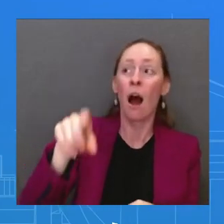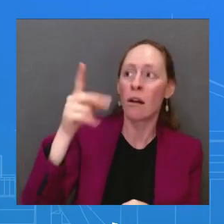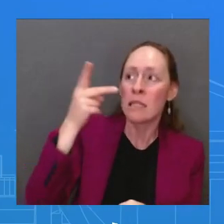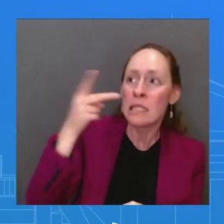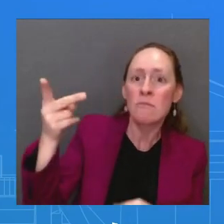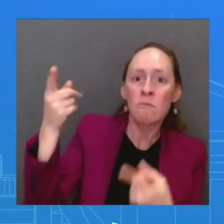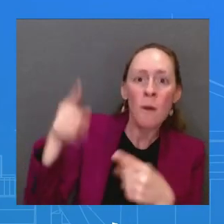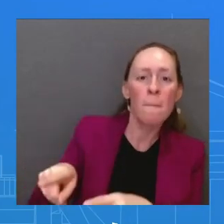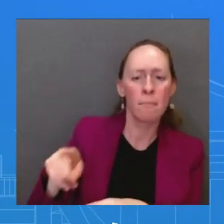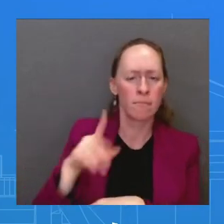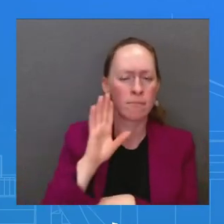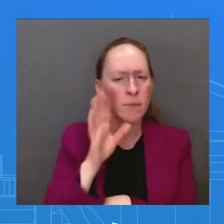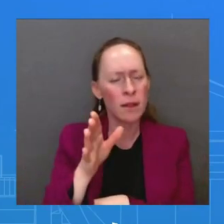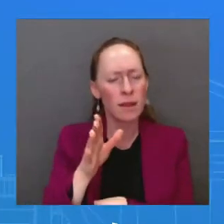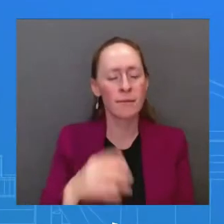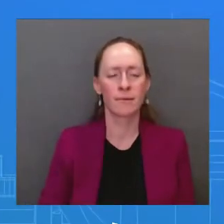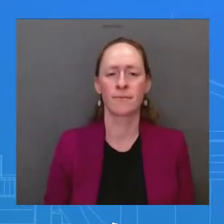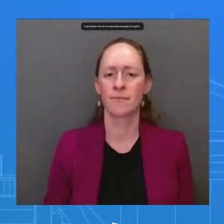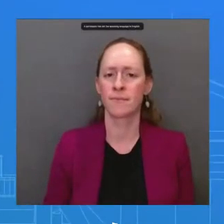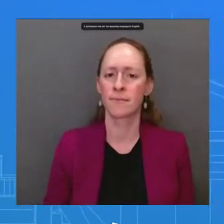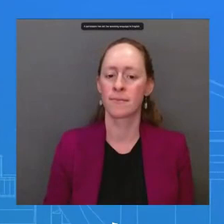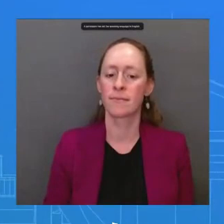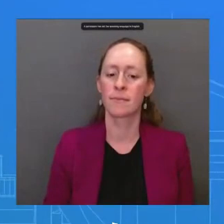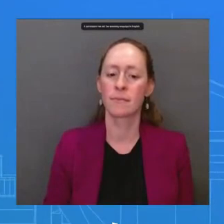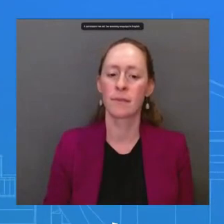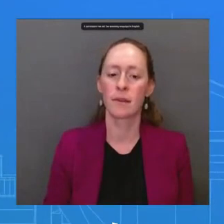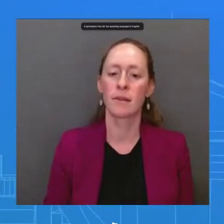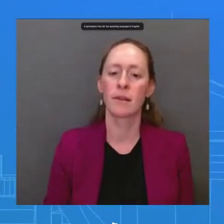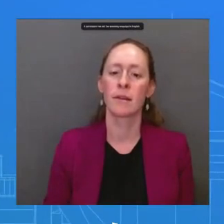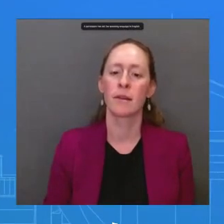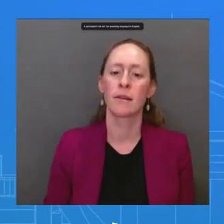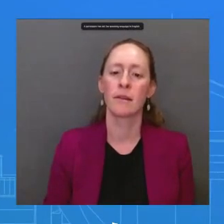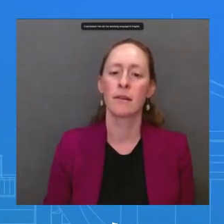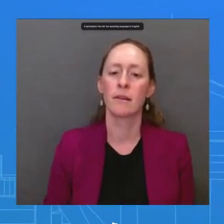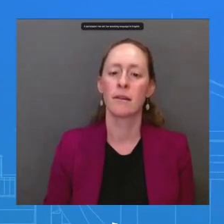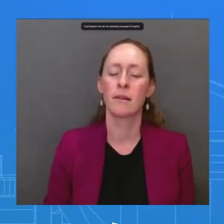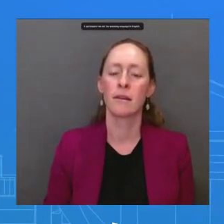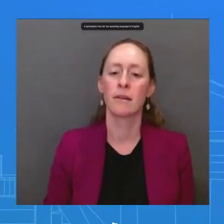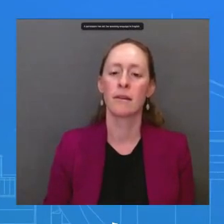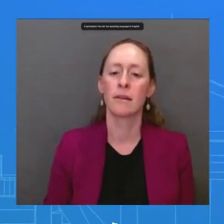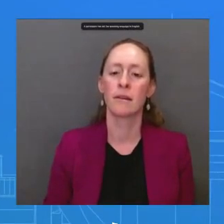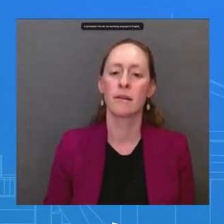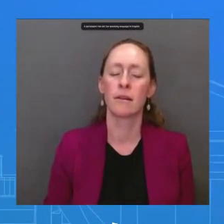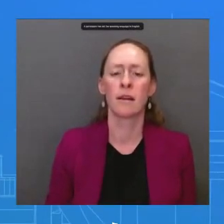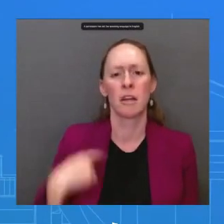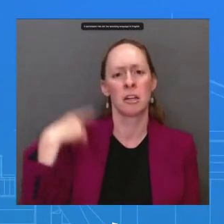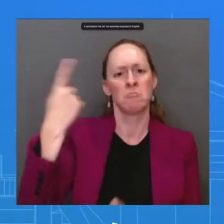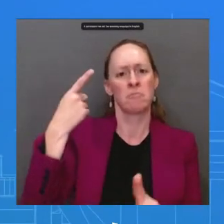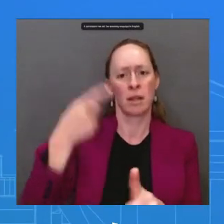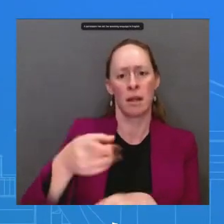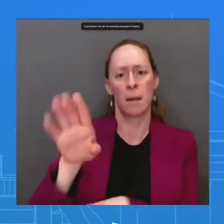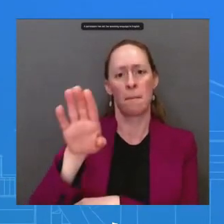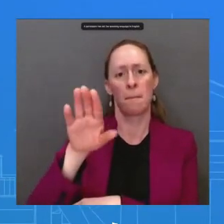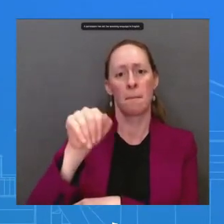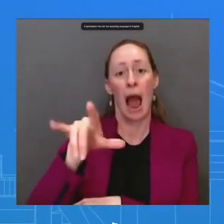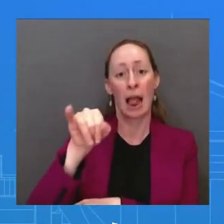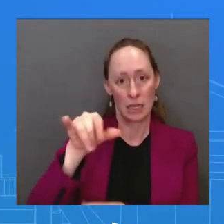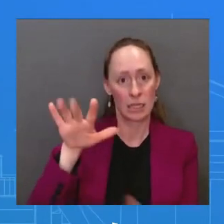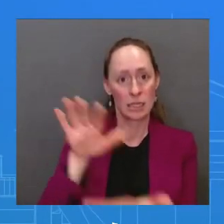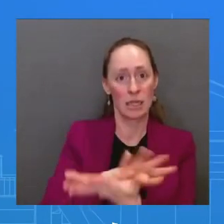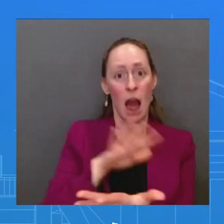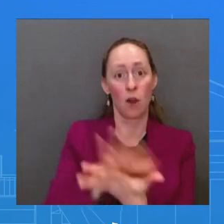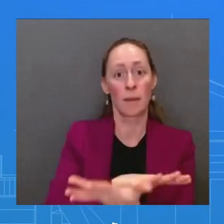communique said that most members of the G20 condemned the war in Ukraine. What progress has been made in the last 10 months to get